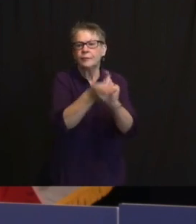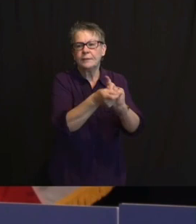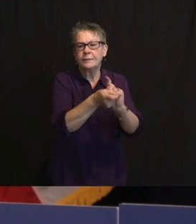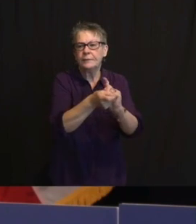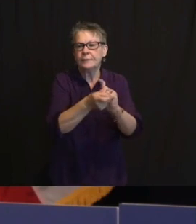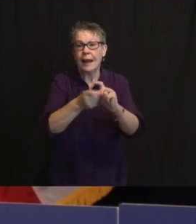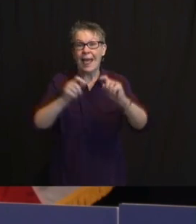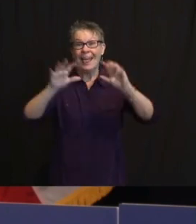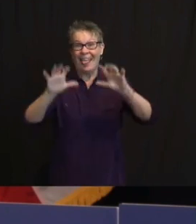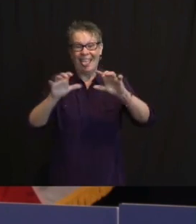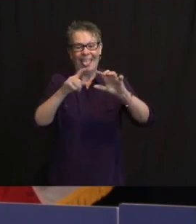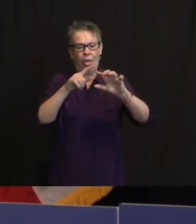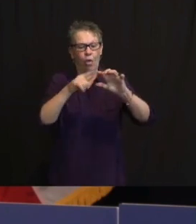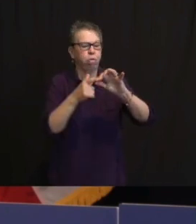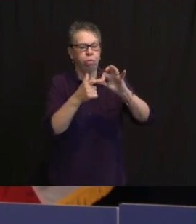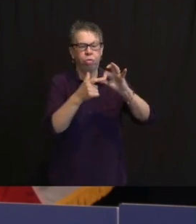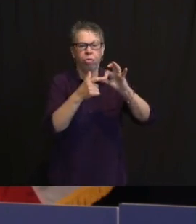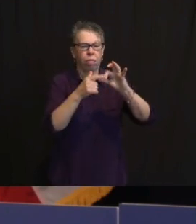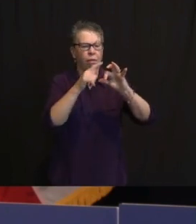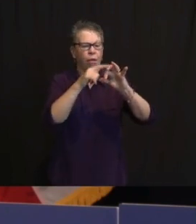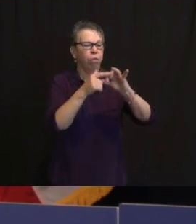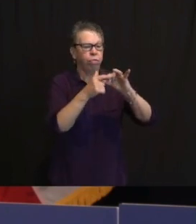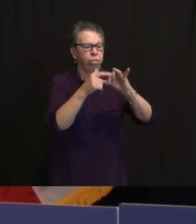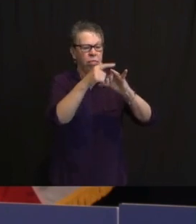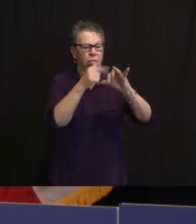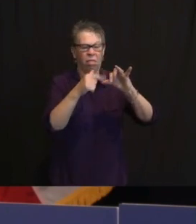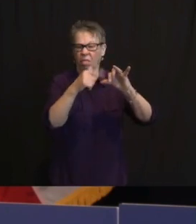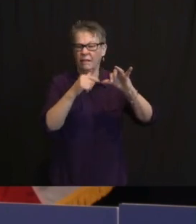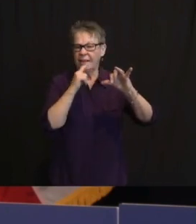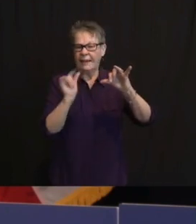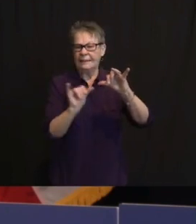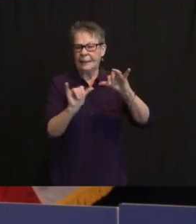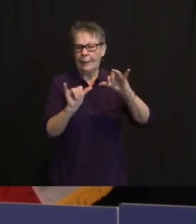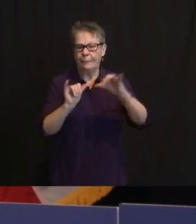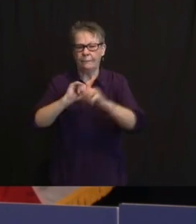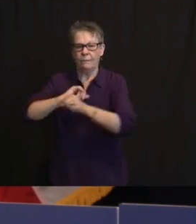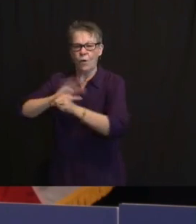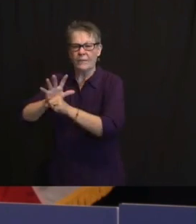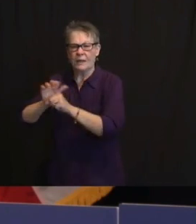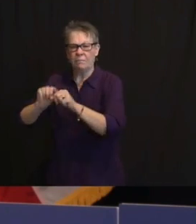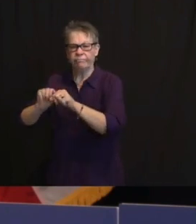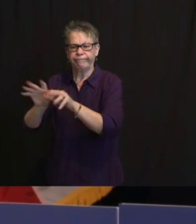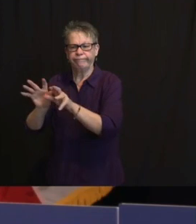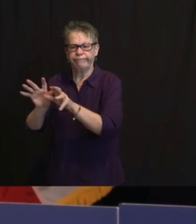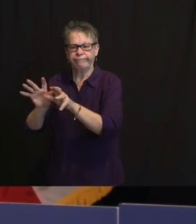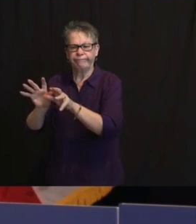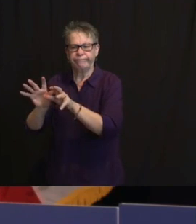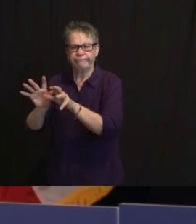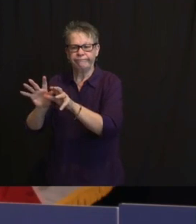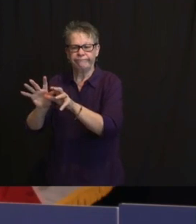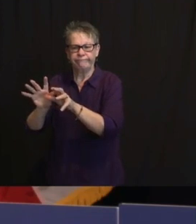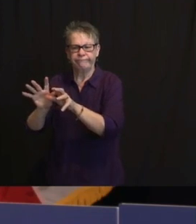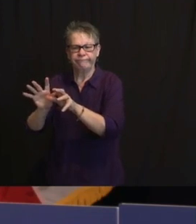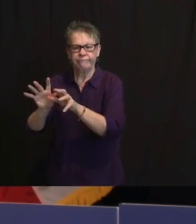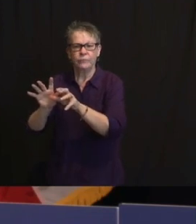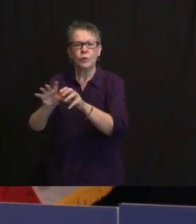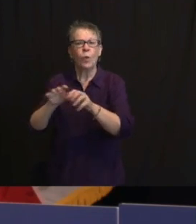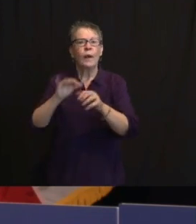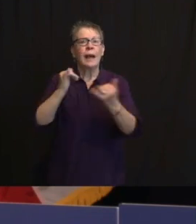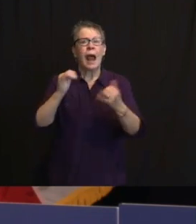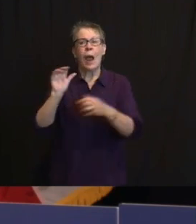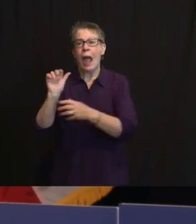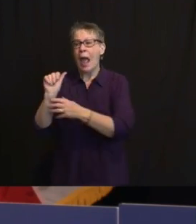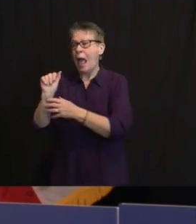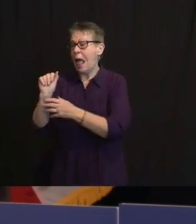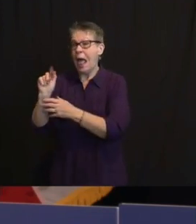AND THAT MAYBE SOMETHING IN HAND CHANGED ENOUGH THAT THOSE MITTENS MIGHT NOT FIT QUITE AS WELL. SO MAYBE MY FINGER GOT LONG ENOUGH THAT, YEAH, THE MITTEN MIGHT KIND OF